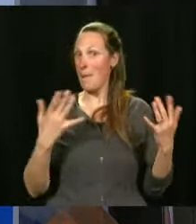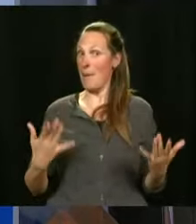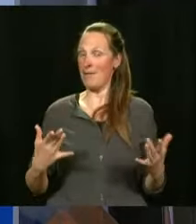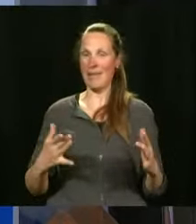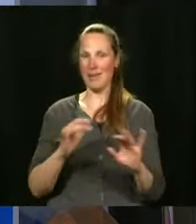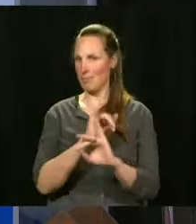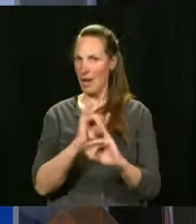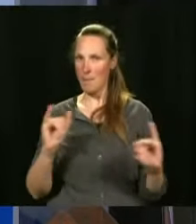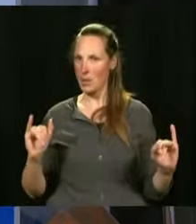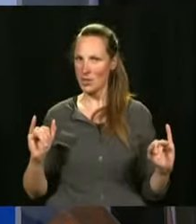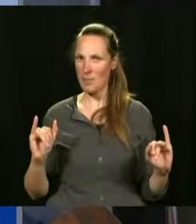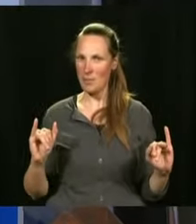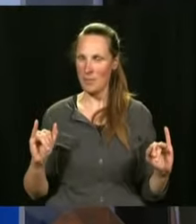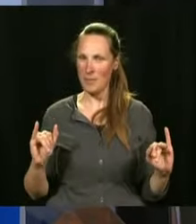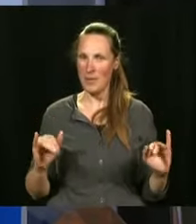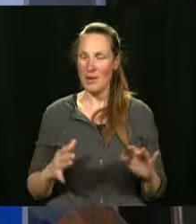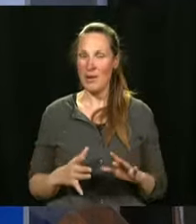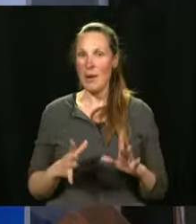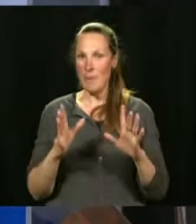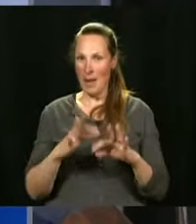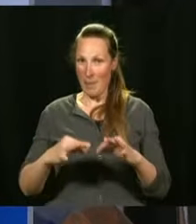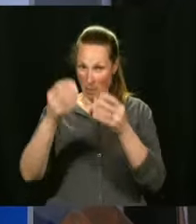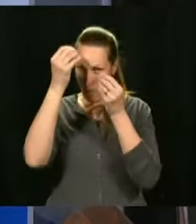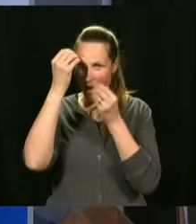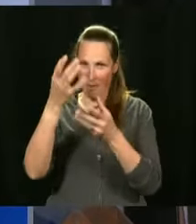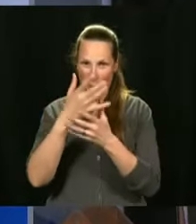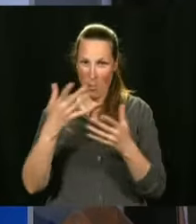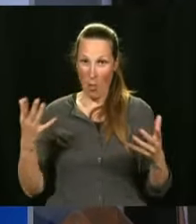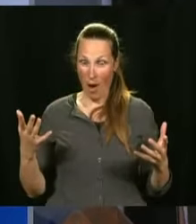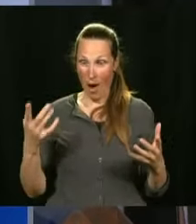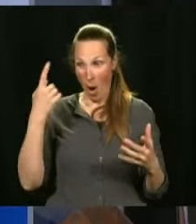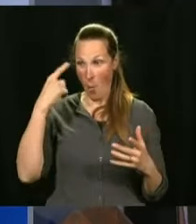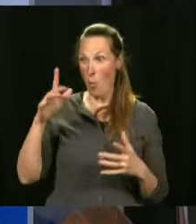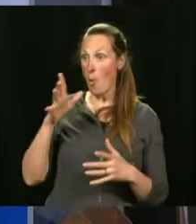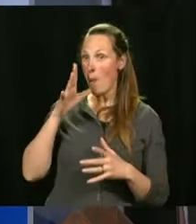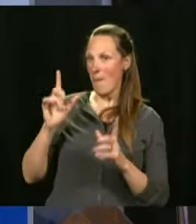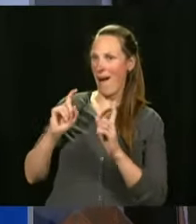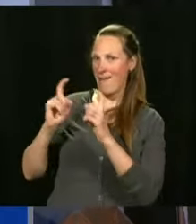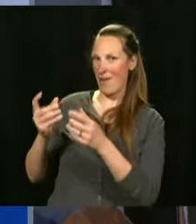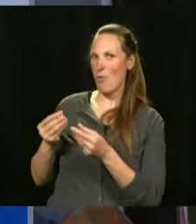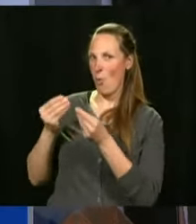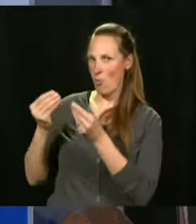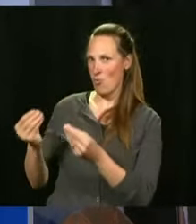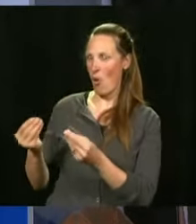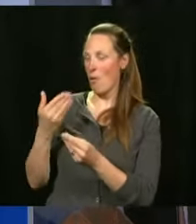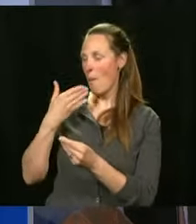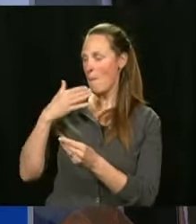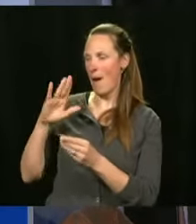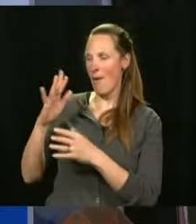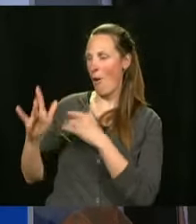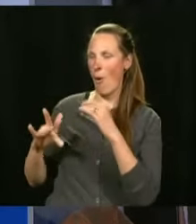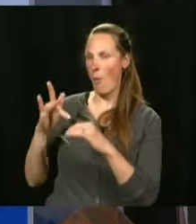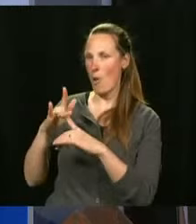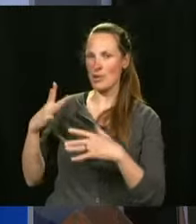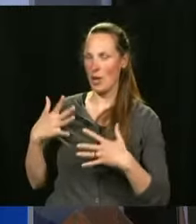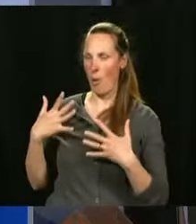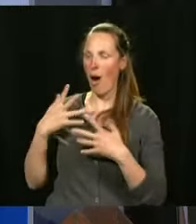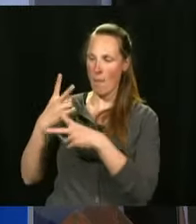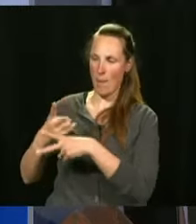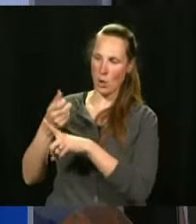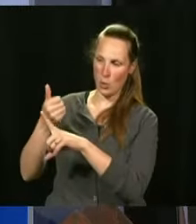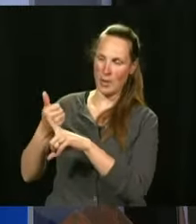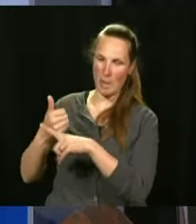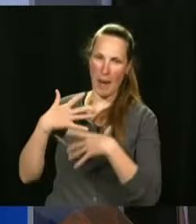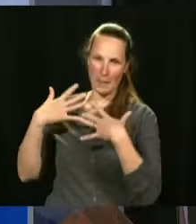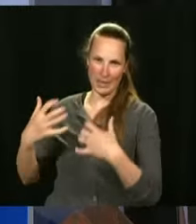yet and what I want to say is that the biggest gift that we can give our mother is health and it's happened